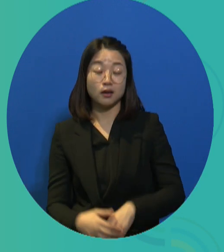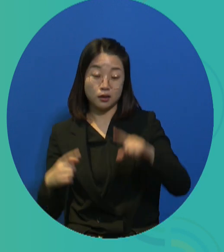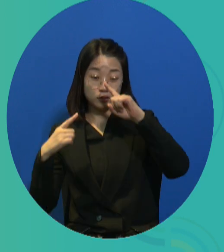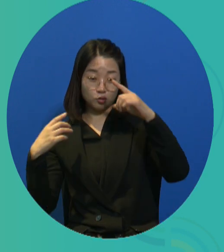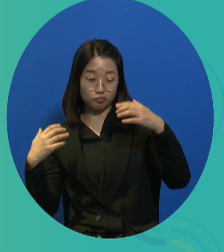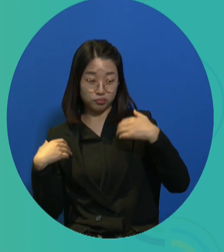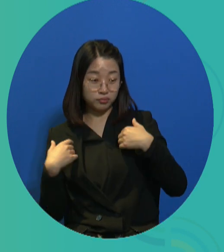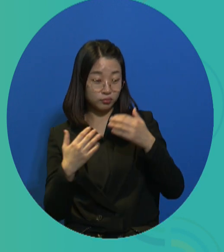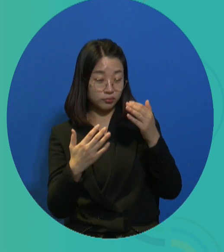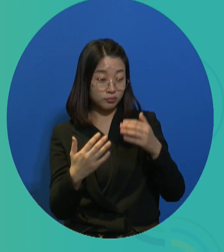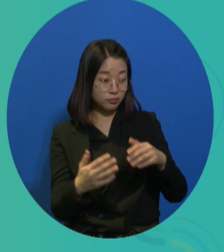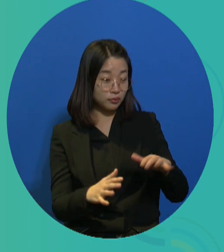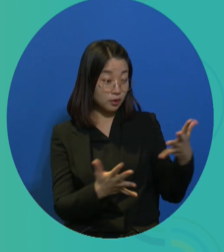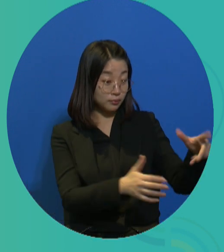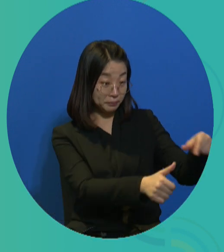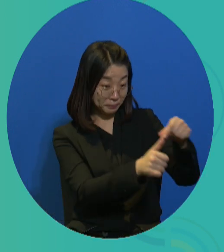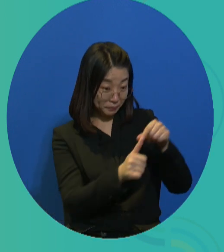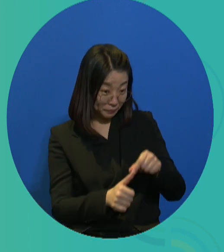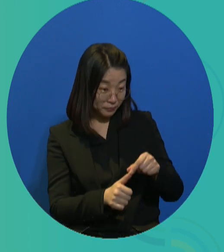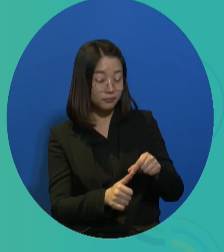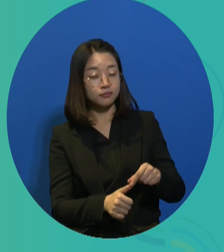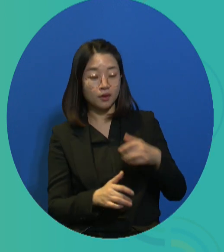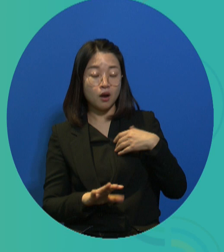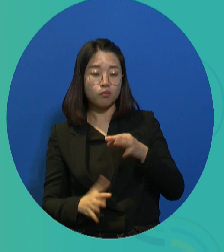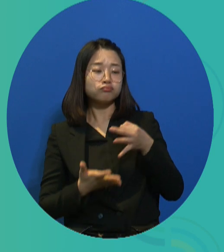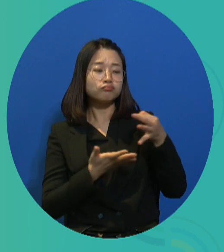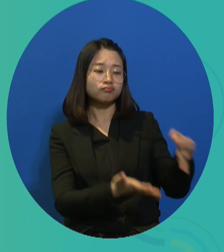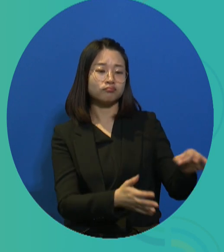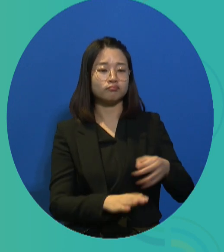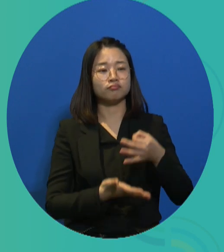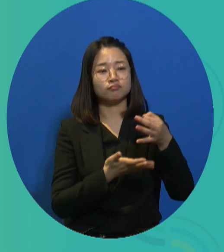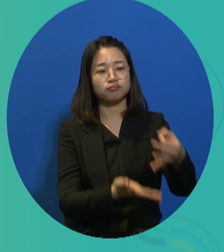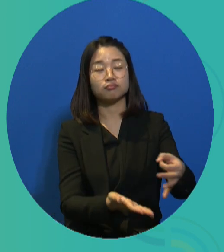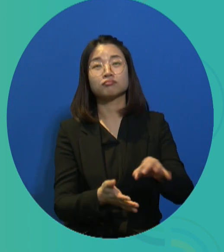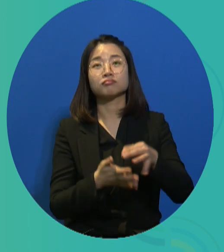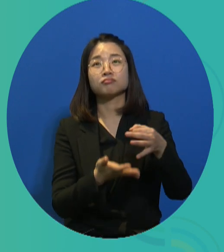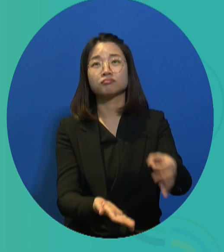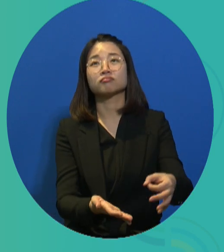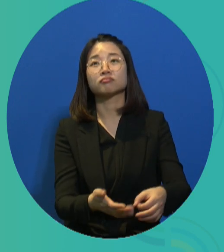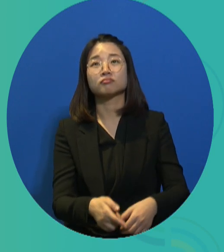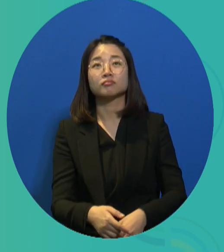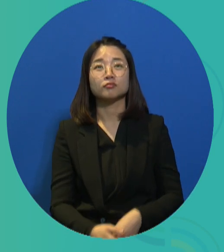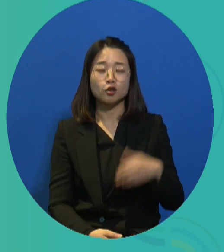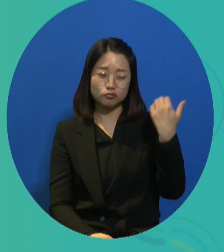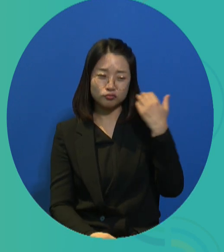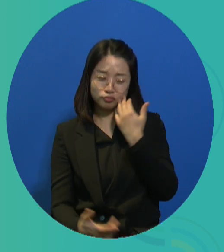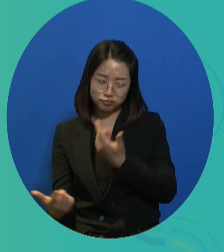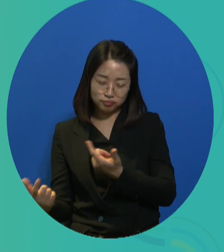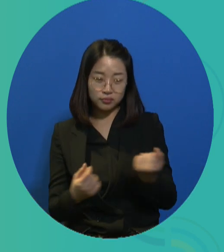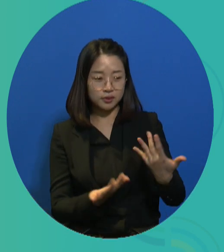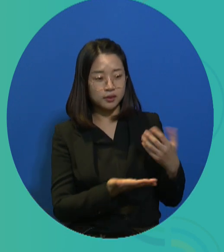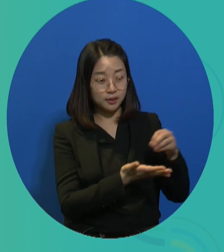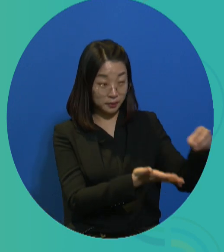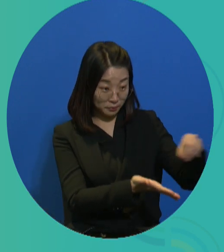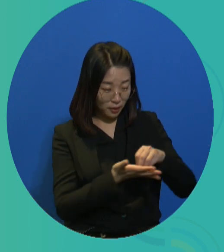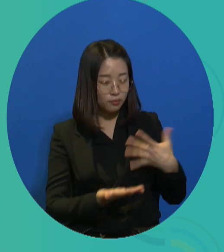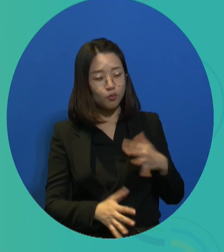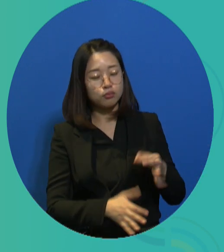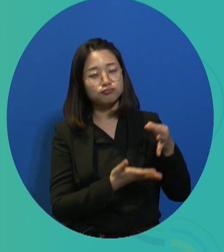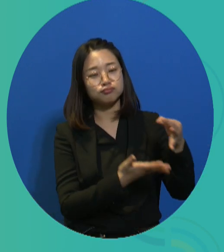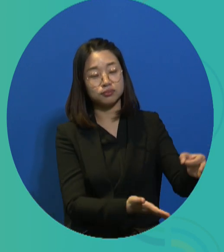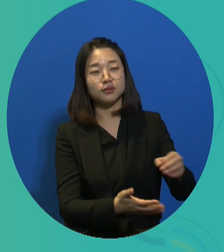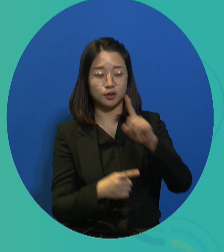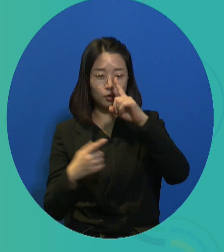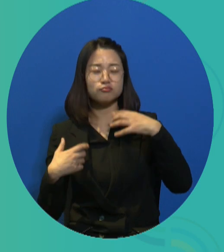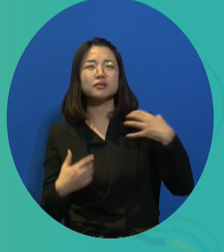For those people who fail at finding jobs in the markets, the governments would be the last resort employer and provide a living wage